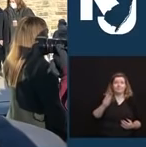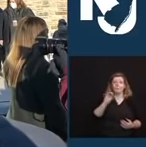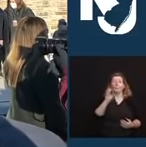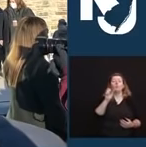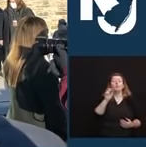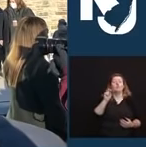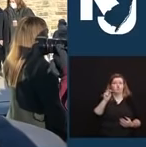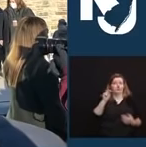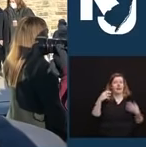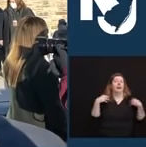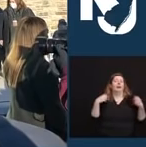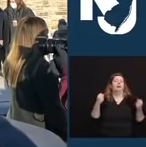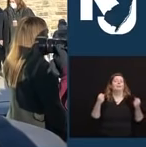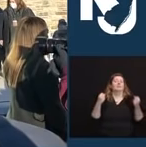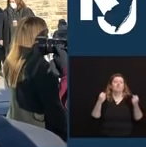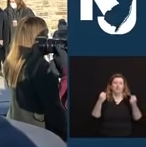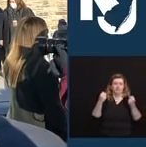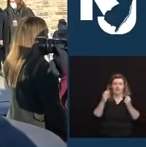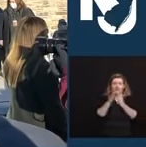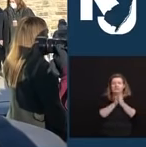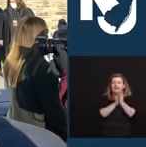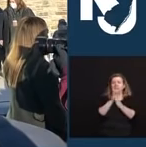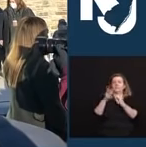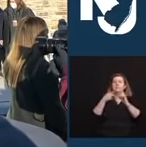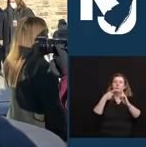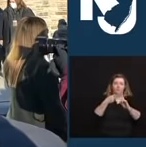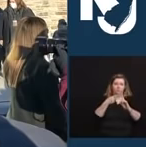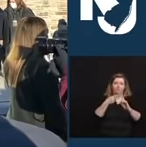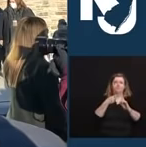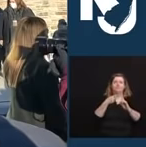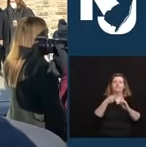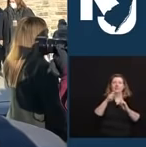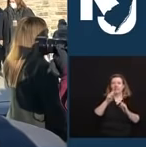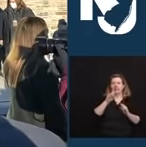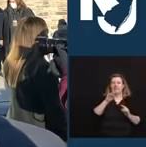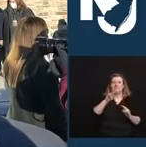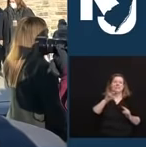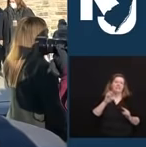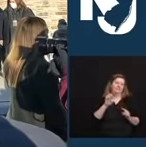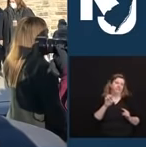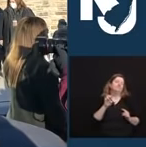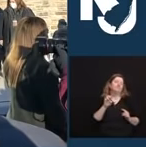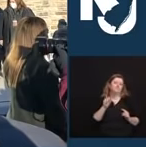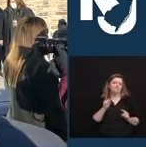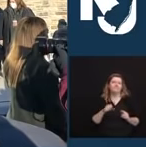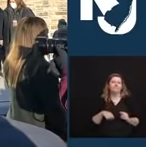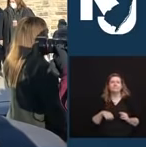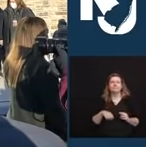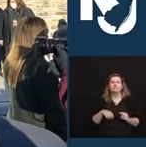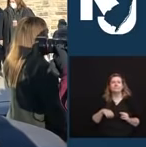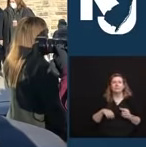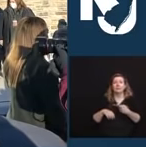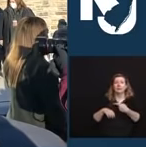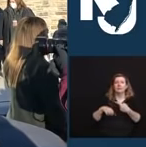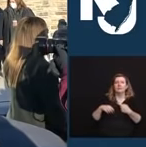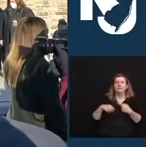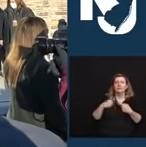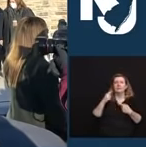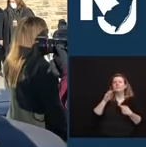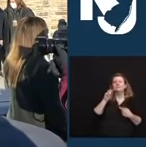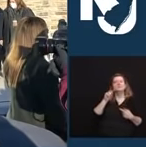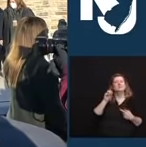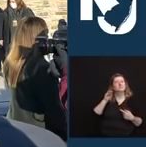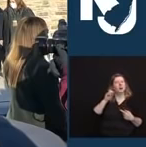And I'm not sure why you were cut out of that, Judy. That's my fault. I apologize. One of the countless community health